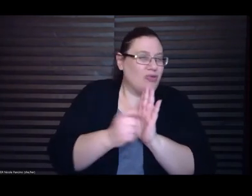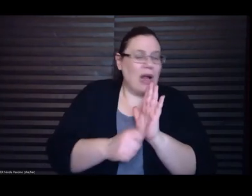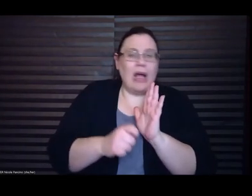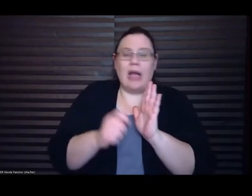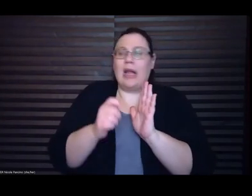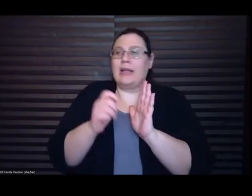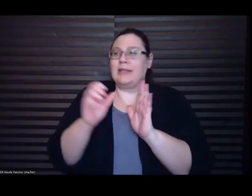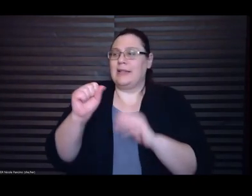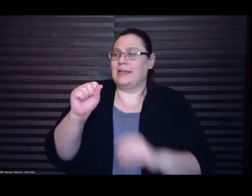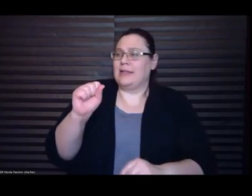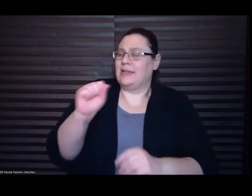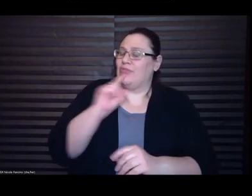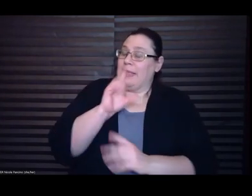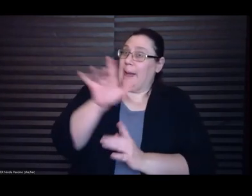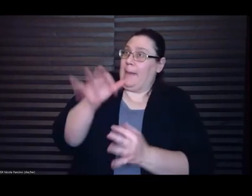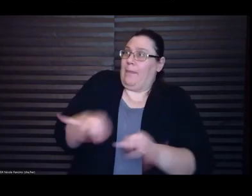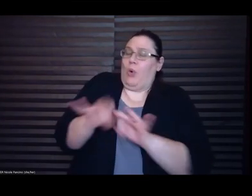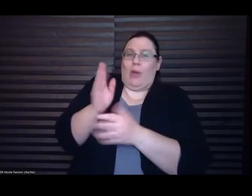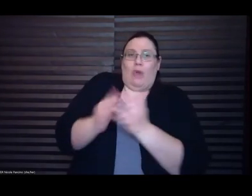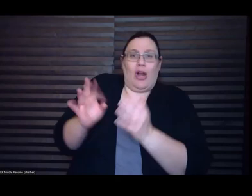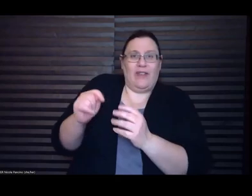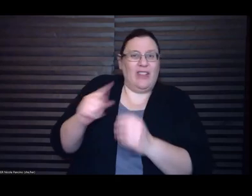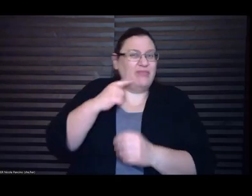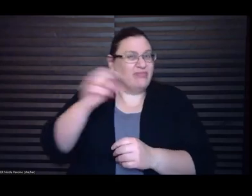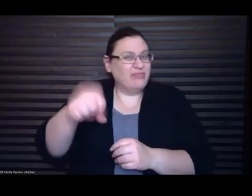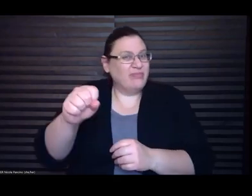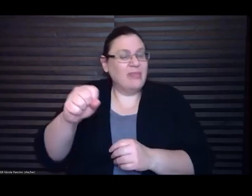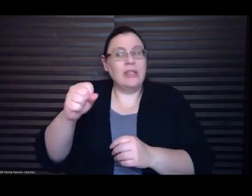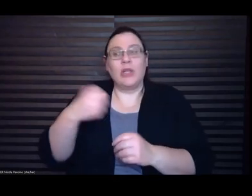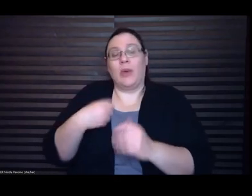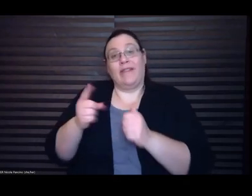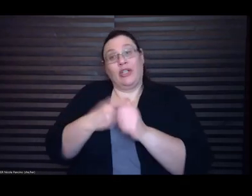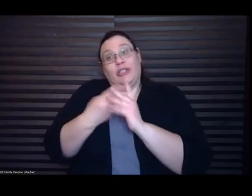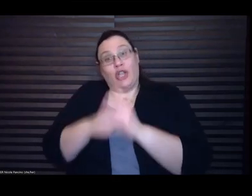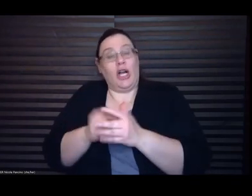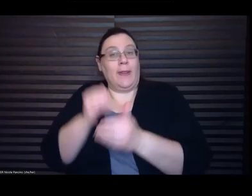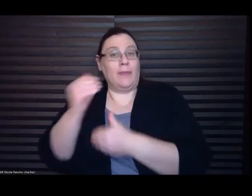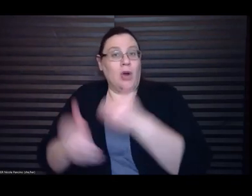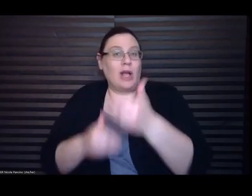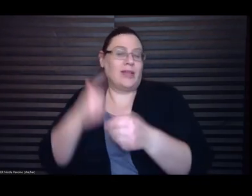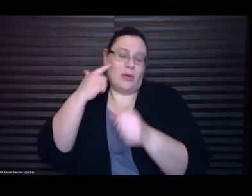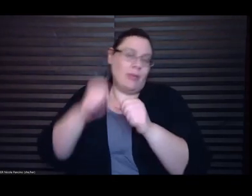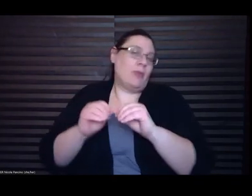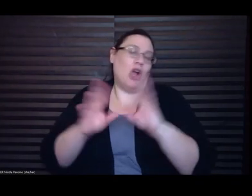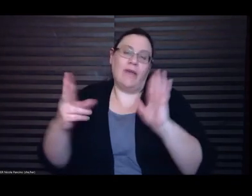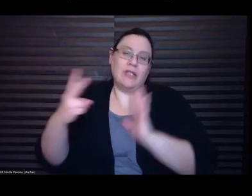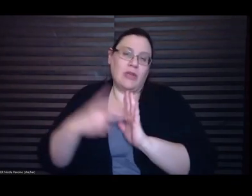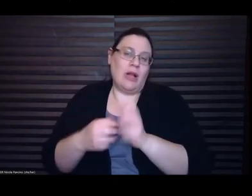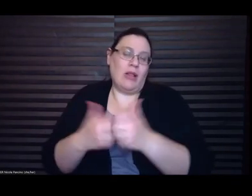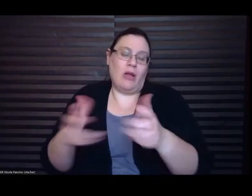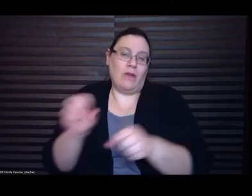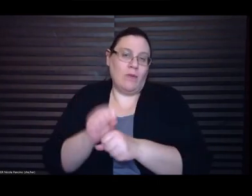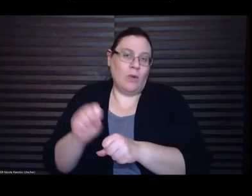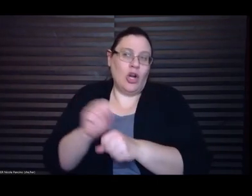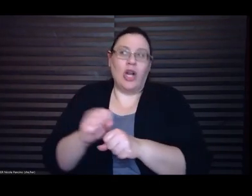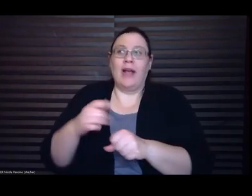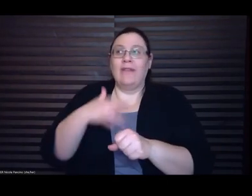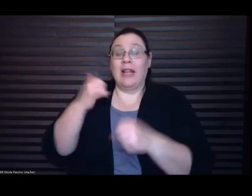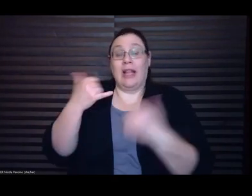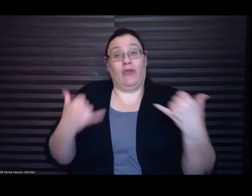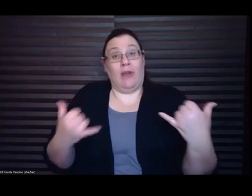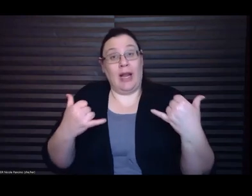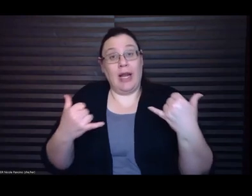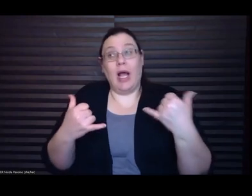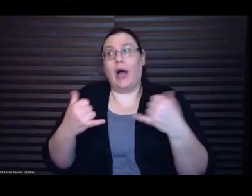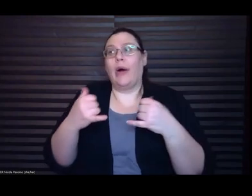beginning this process I remember like obviously reading a lot of work, you know, I feel like right now like the sort of the fabulism experimental writing that's getting written is